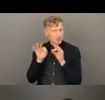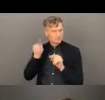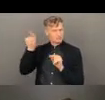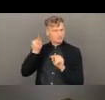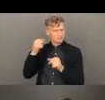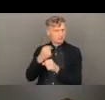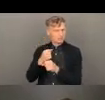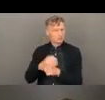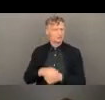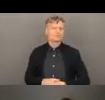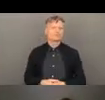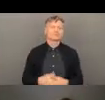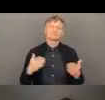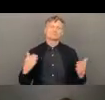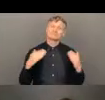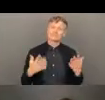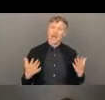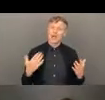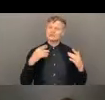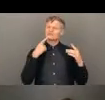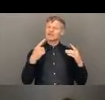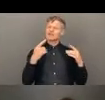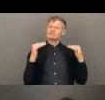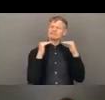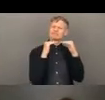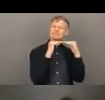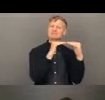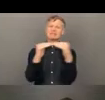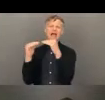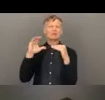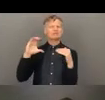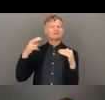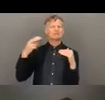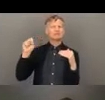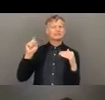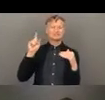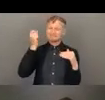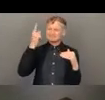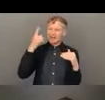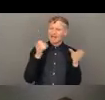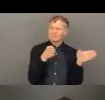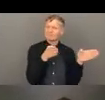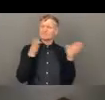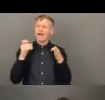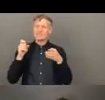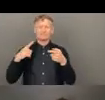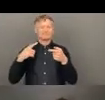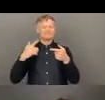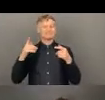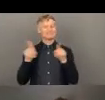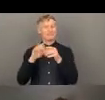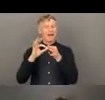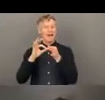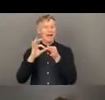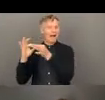now we also talk about the alliance that carry out the standards. are nine aspects, nine commitments involved in the core